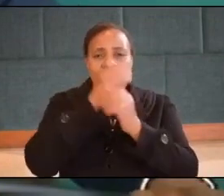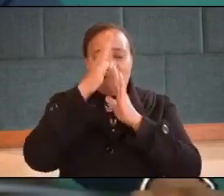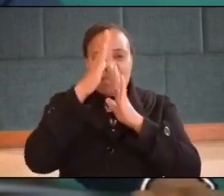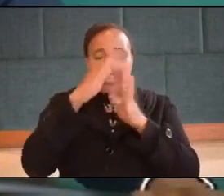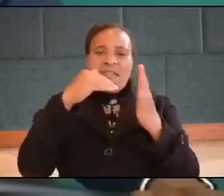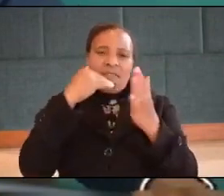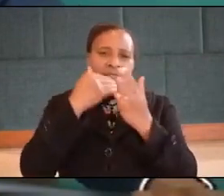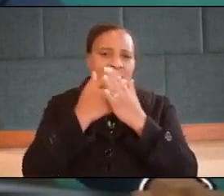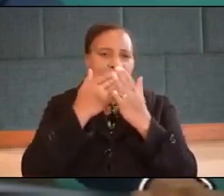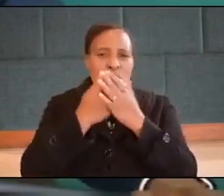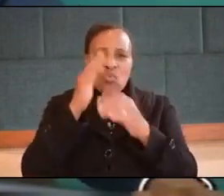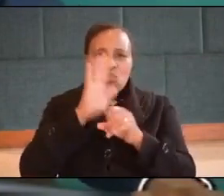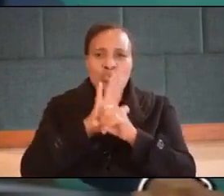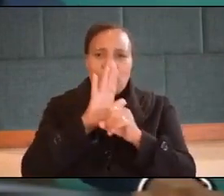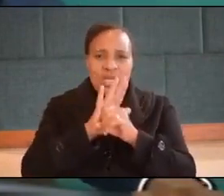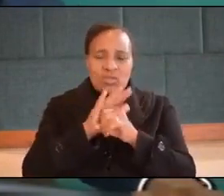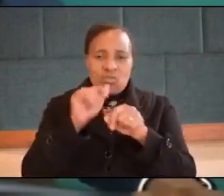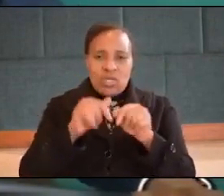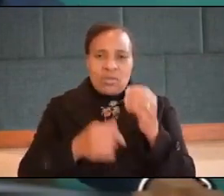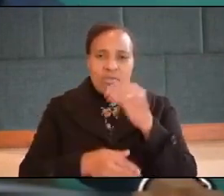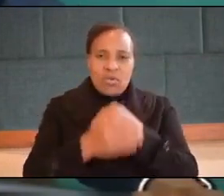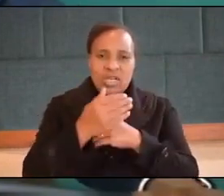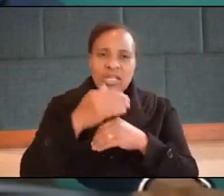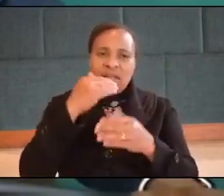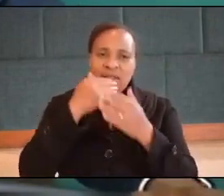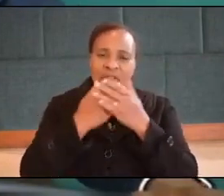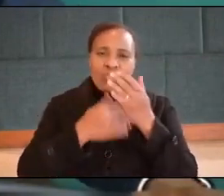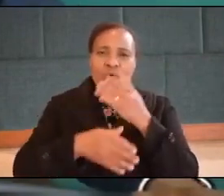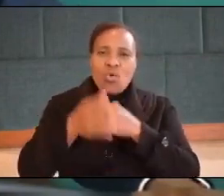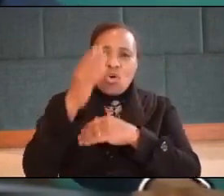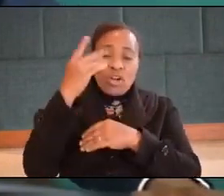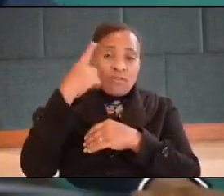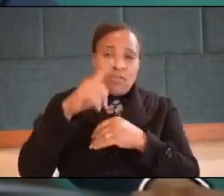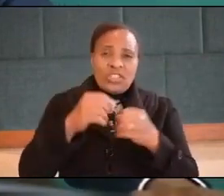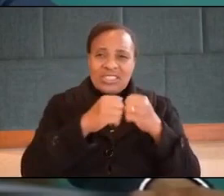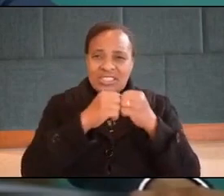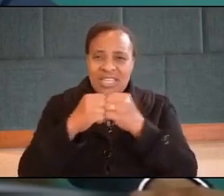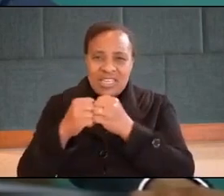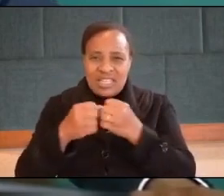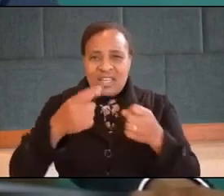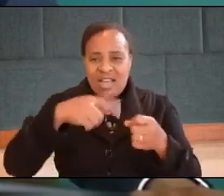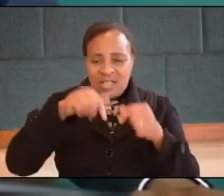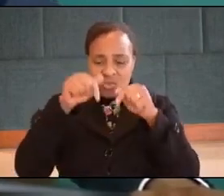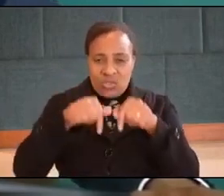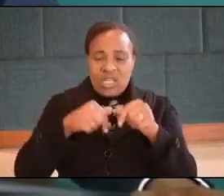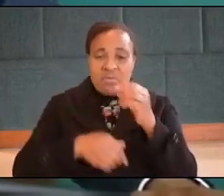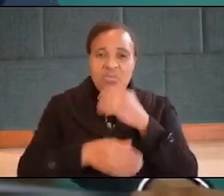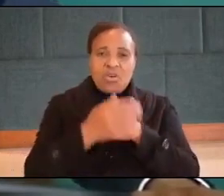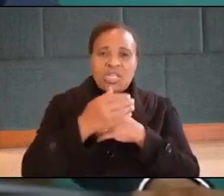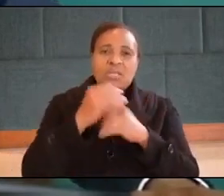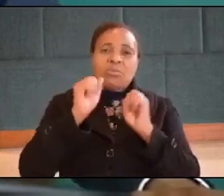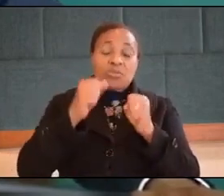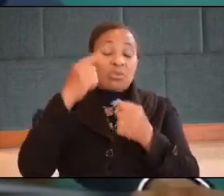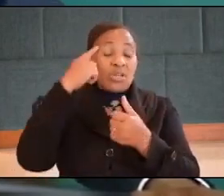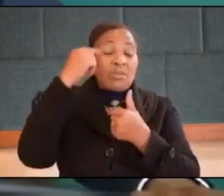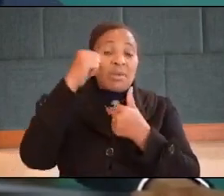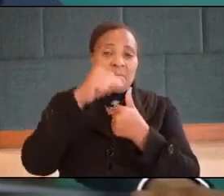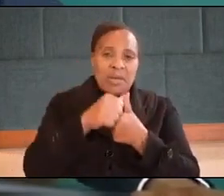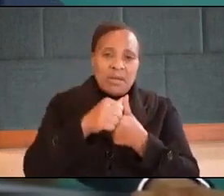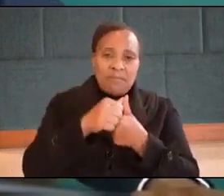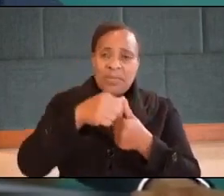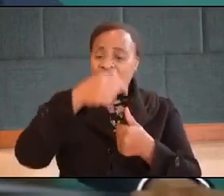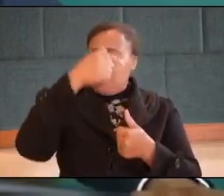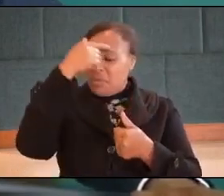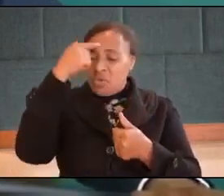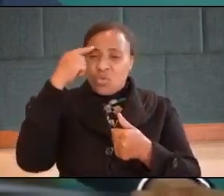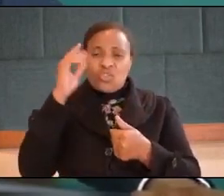thank you so much this morning we thank you god for challenging us this morning that we've got to remember because